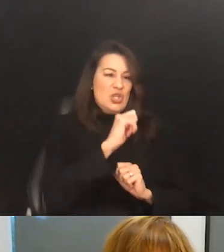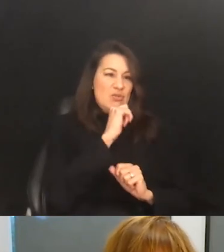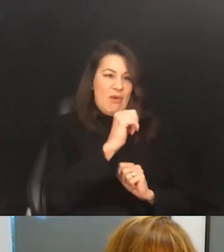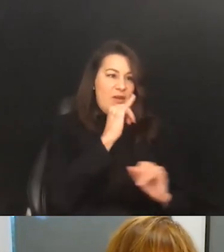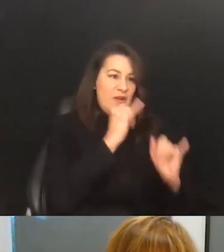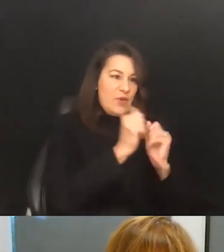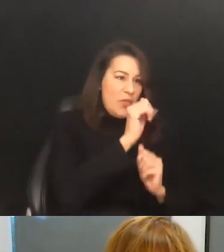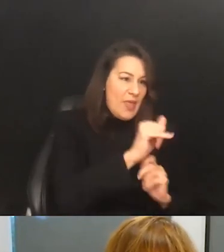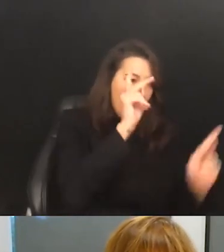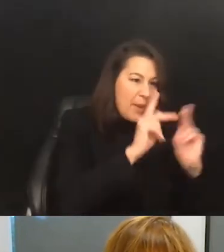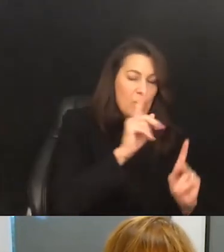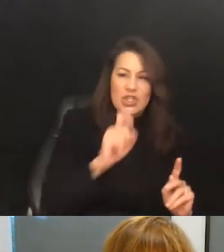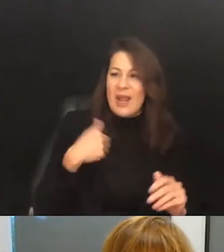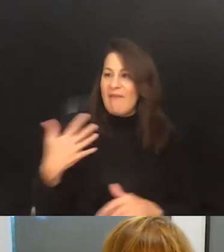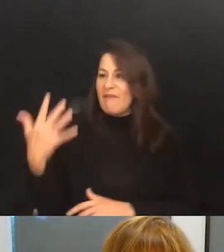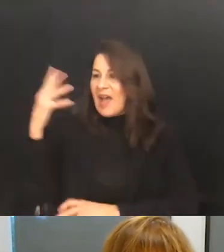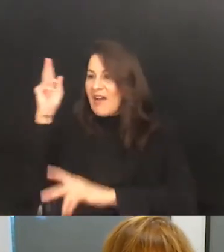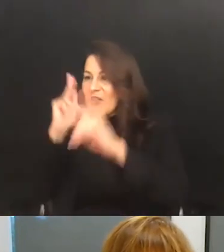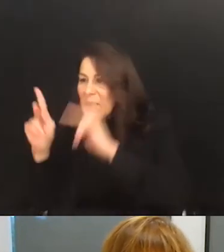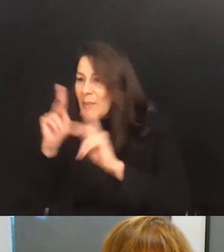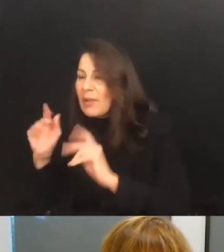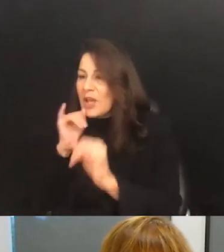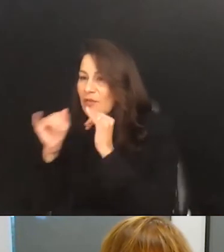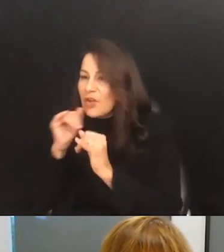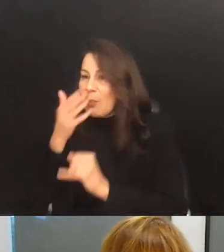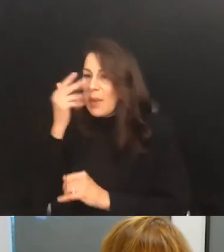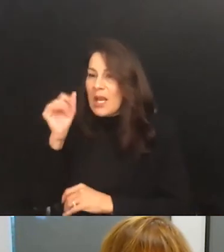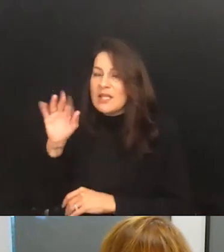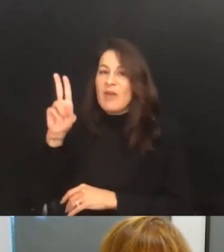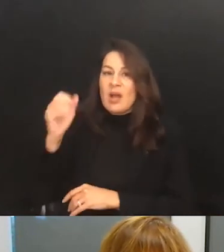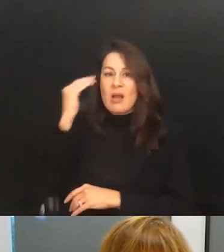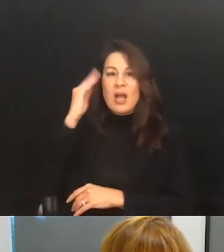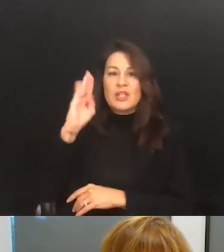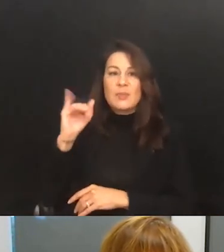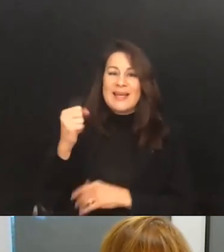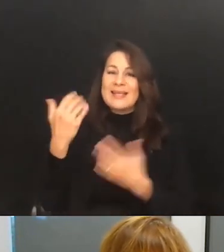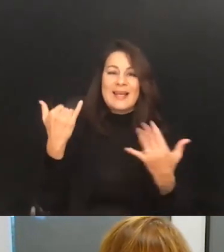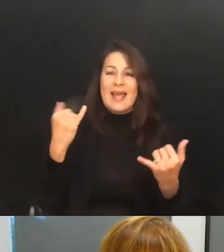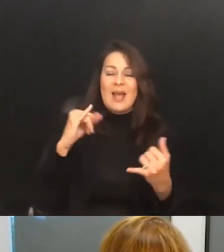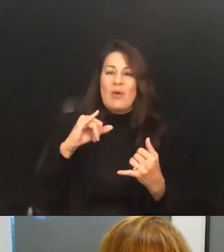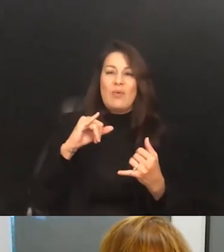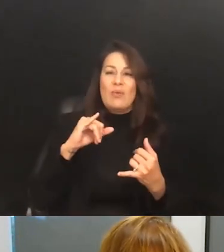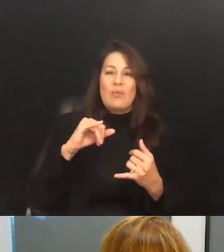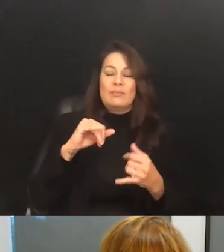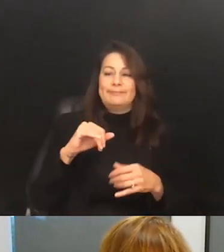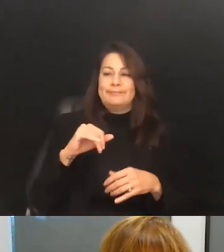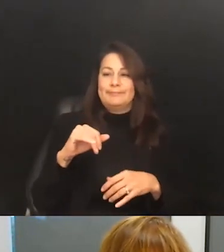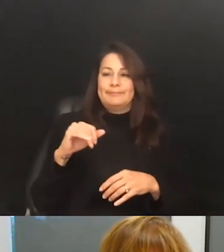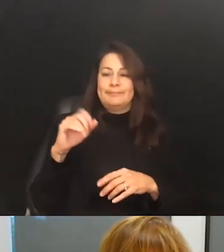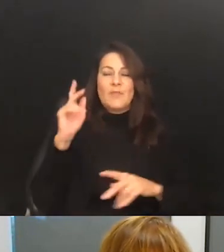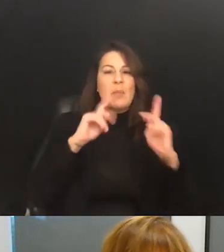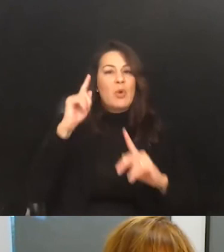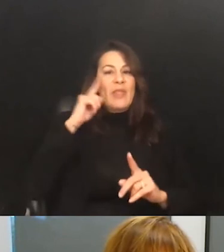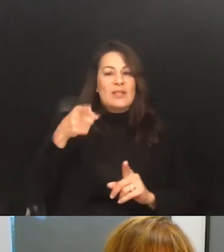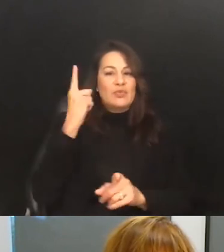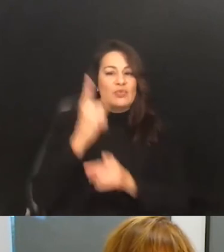should have five people interviewing because of unconscious bias. It's now just this locked in thing that people assume is right. Finally, I